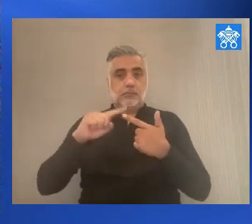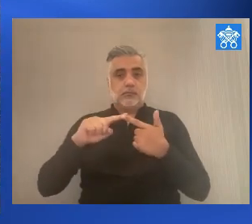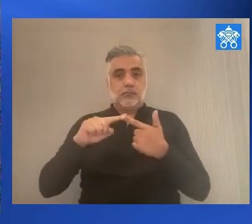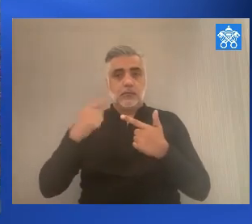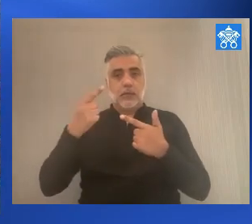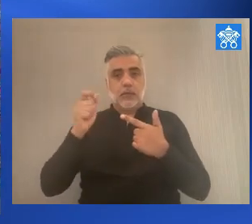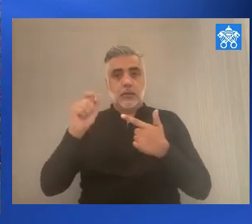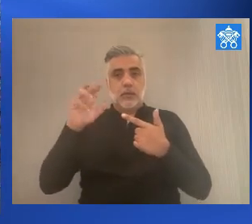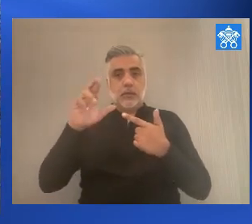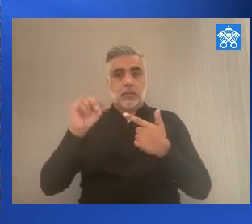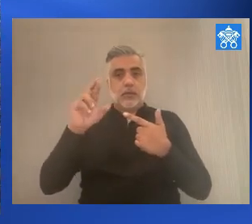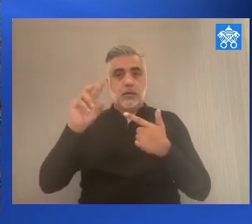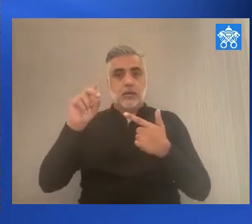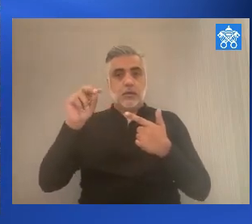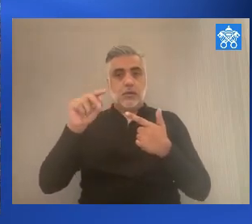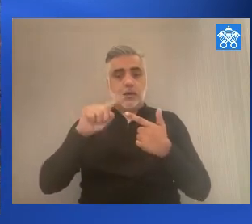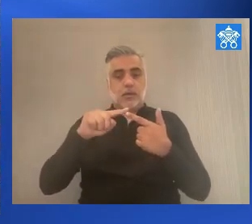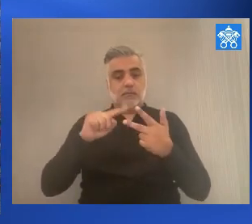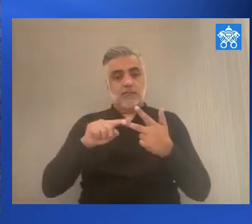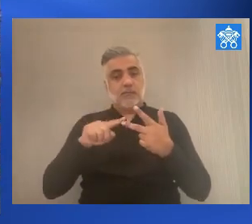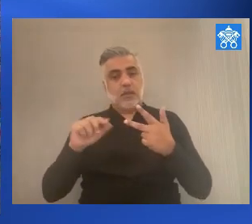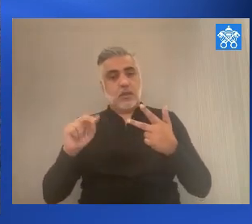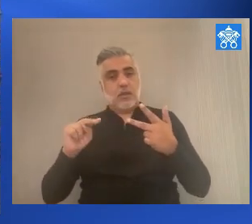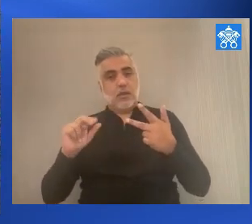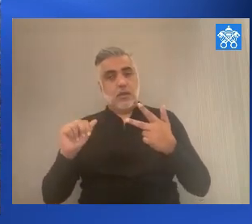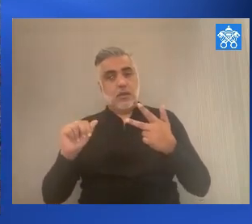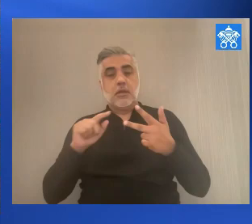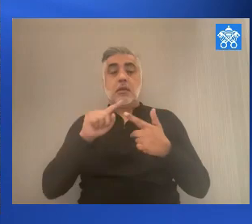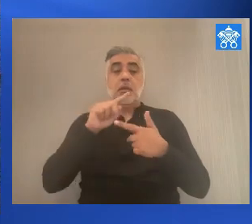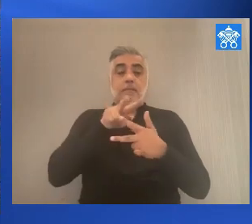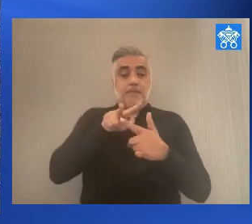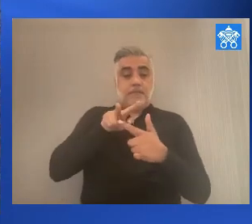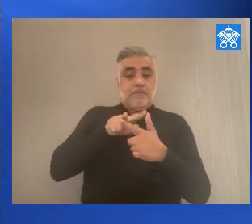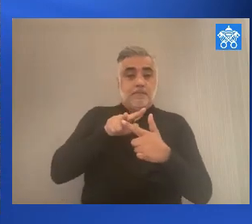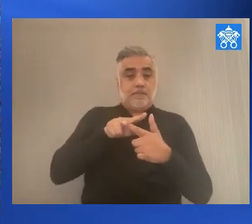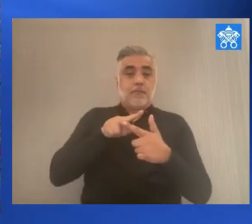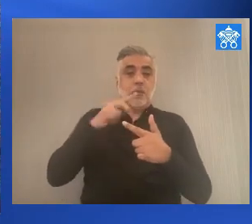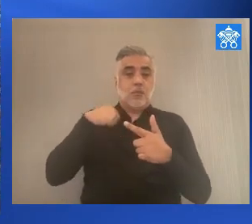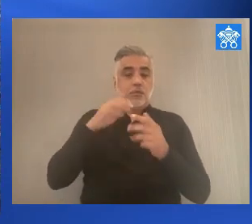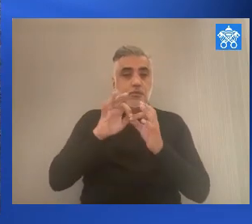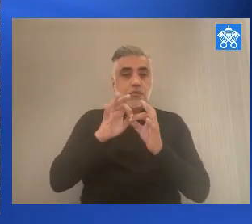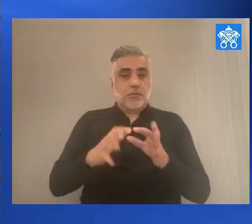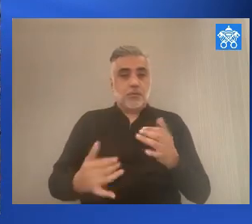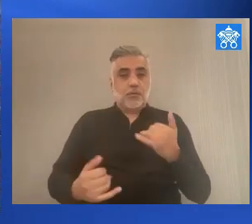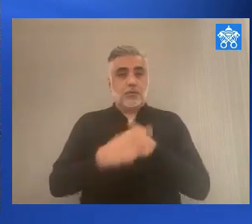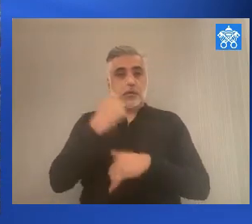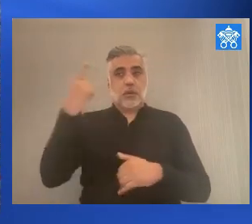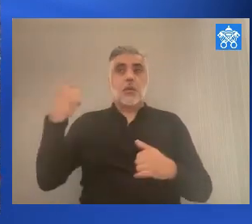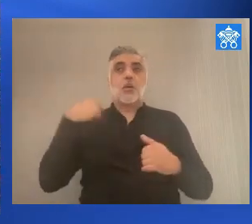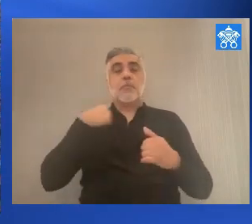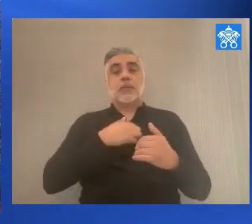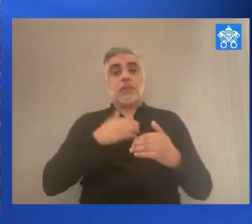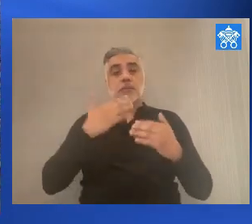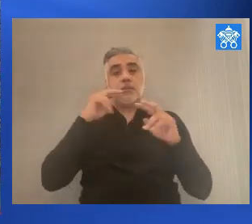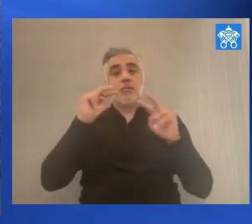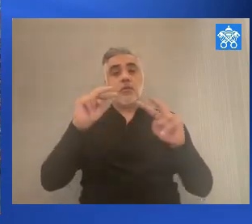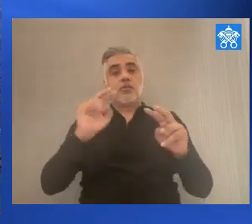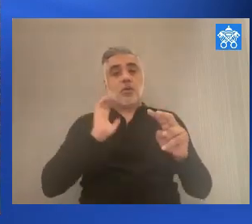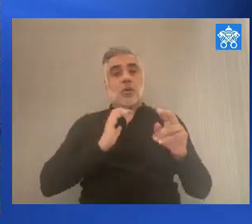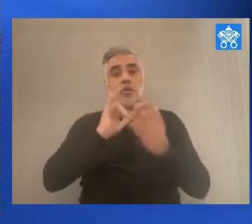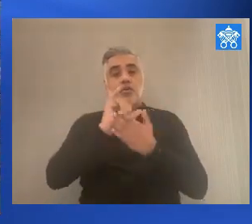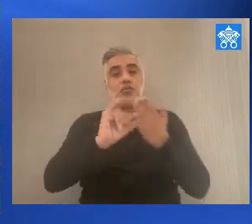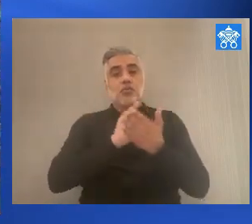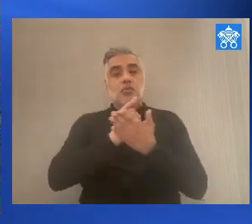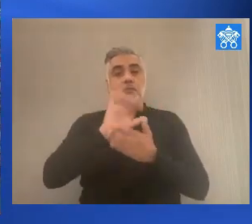transmission possible and to our partner broadcasters of Catholic Television, Catholic Faith Network, Shalom World Television